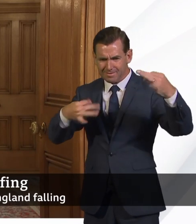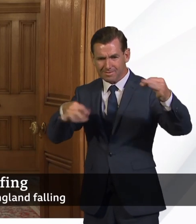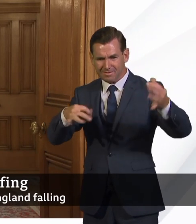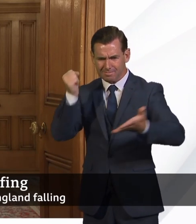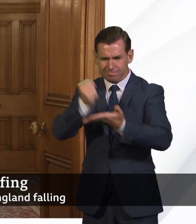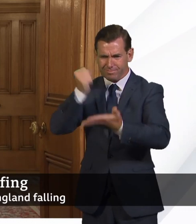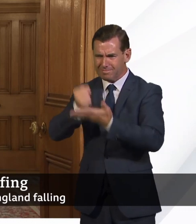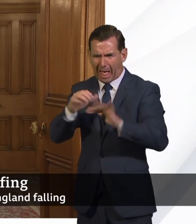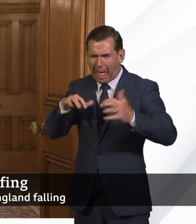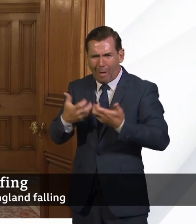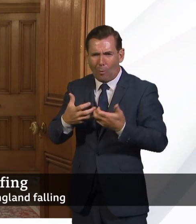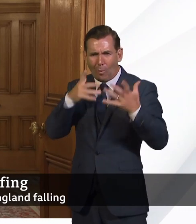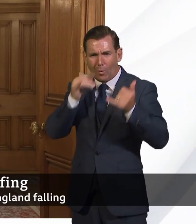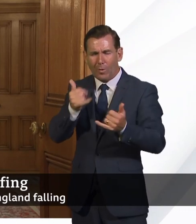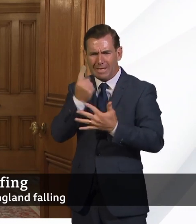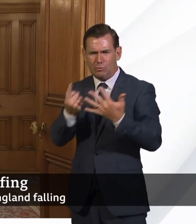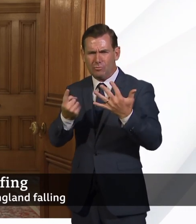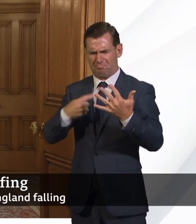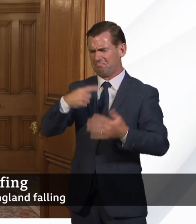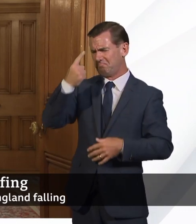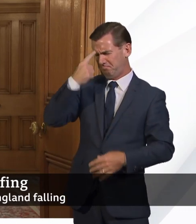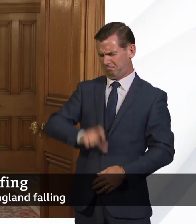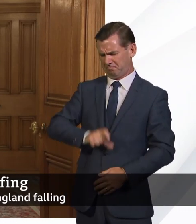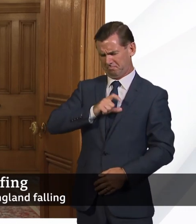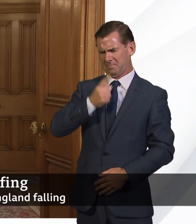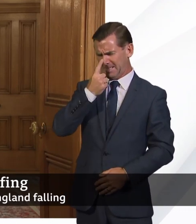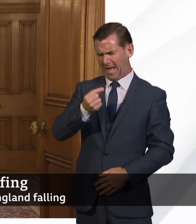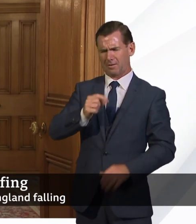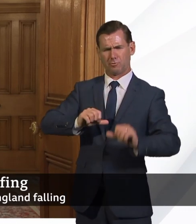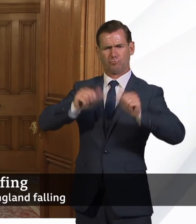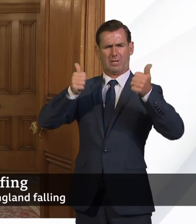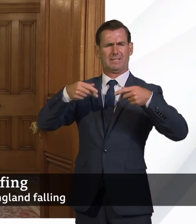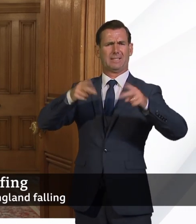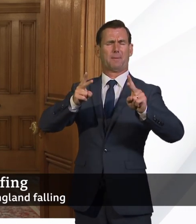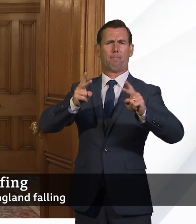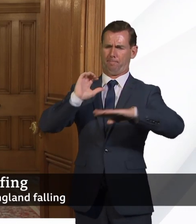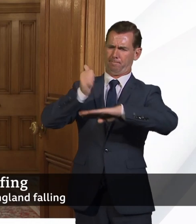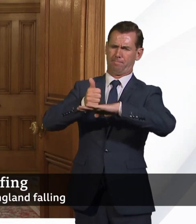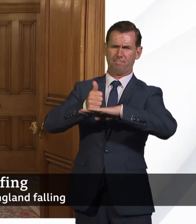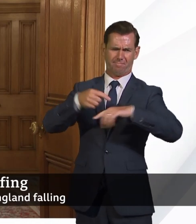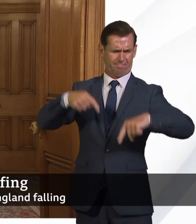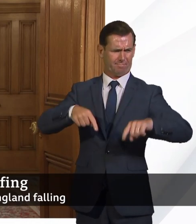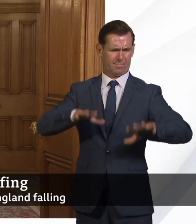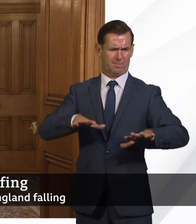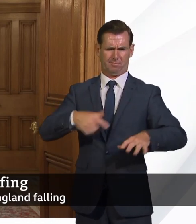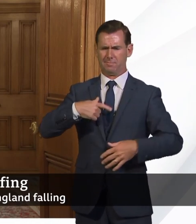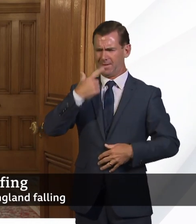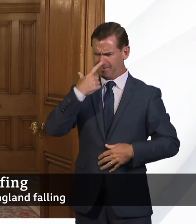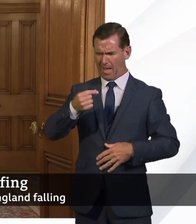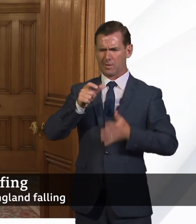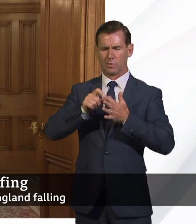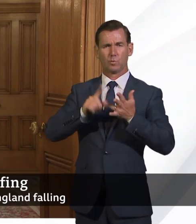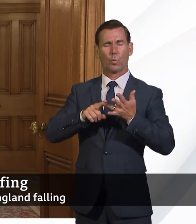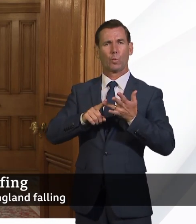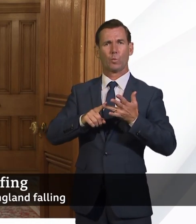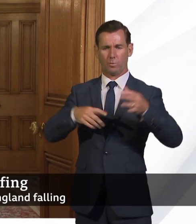confident that we'll have great systems in place. There's no reason not to. This country will have all the ability to do those things, but